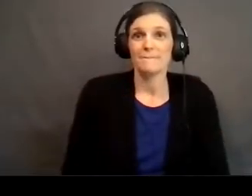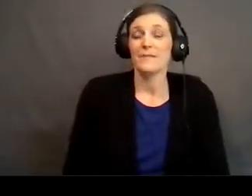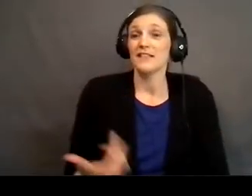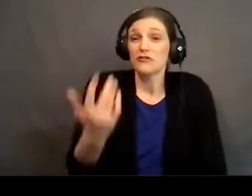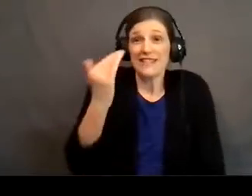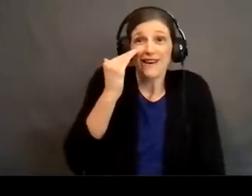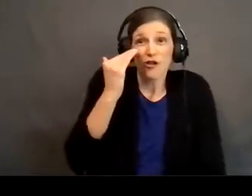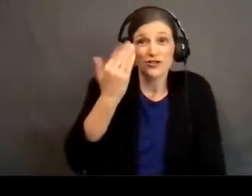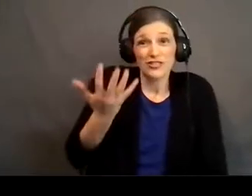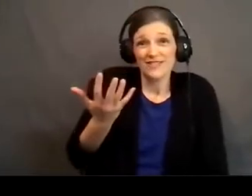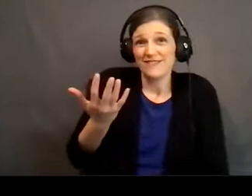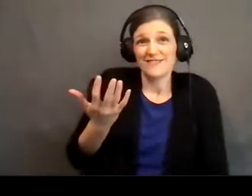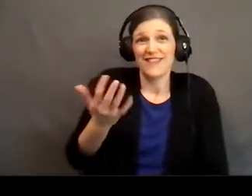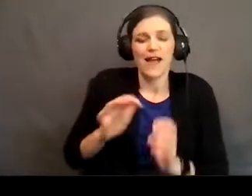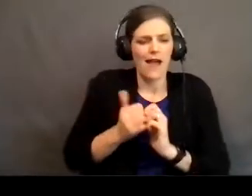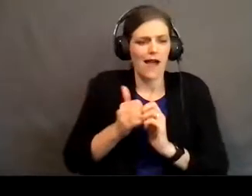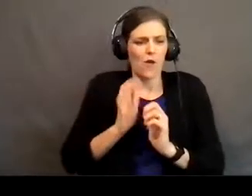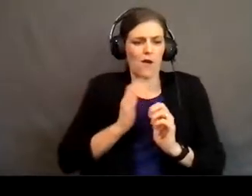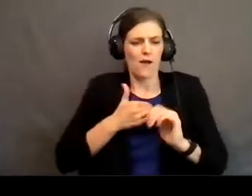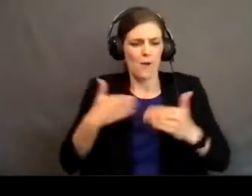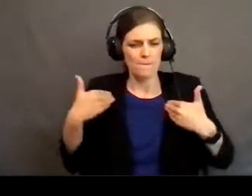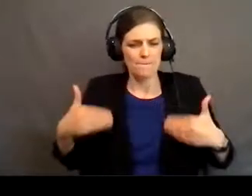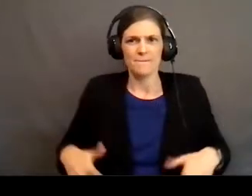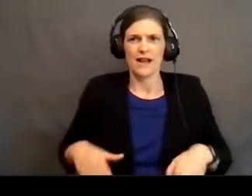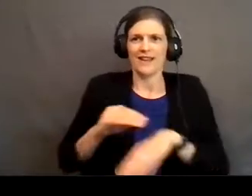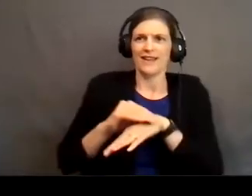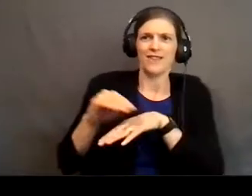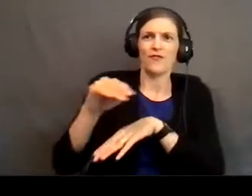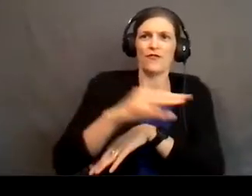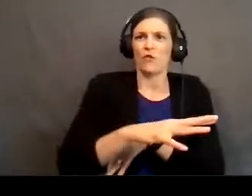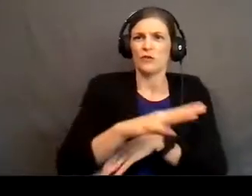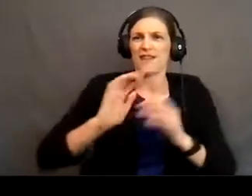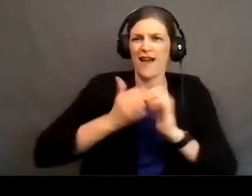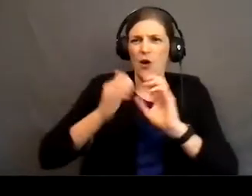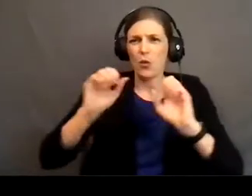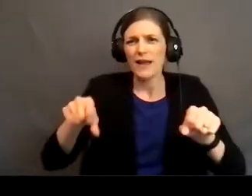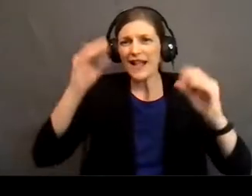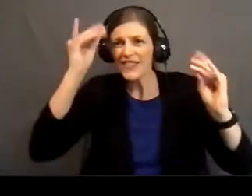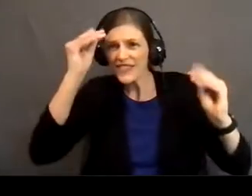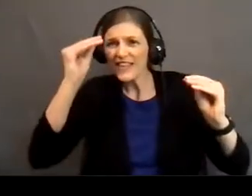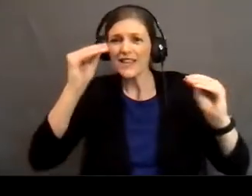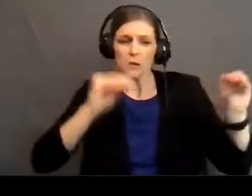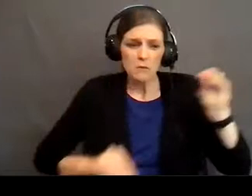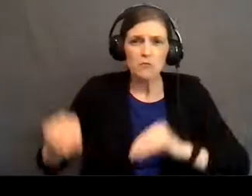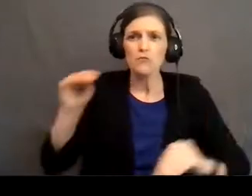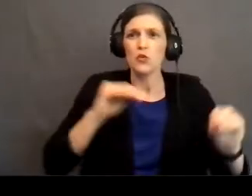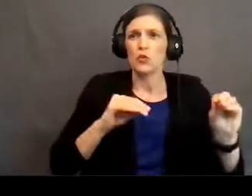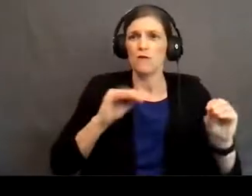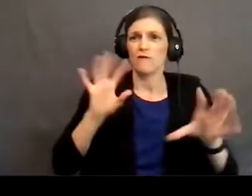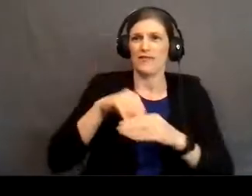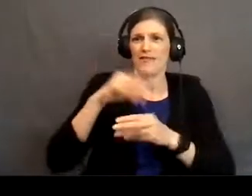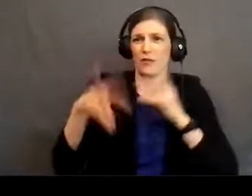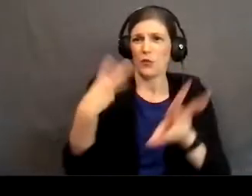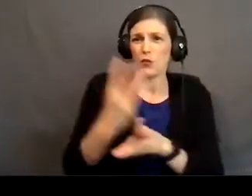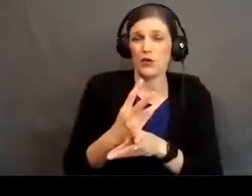acknowledging the way that our body affects the way that we can think, the way that we move in the world. And